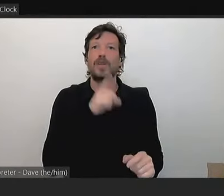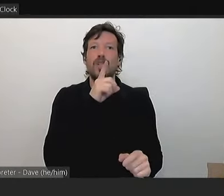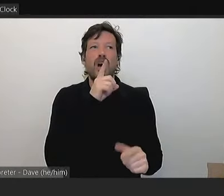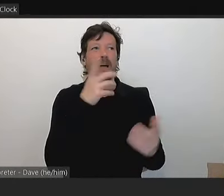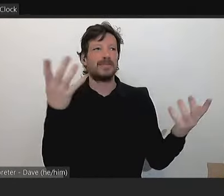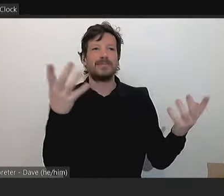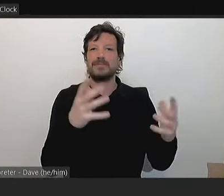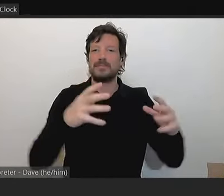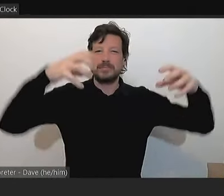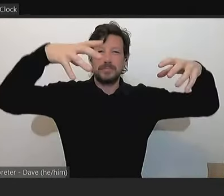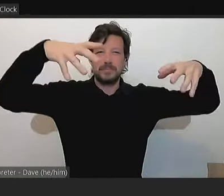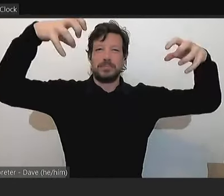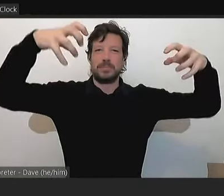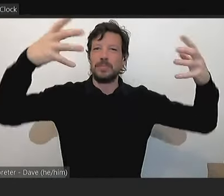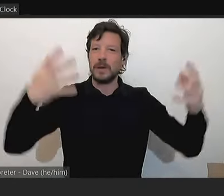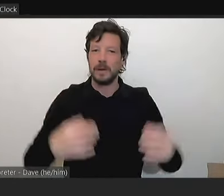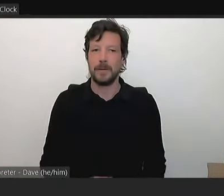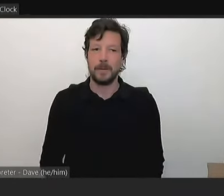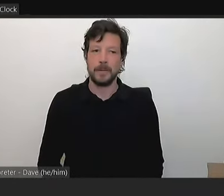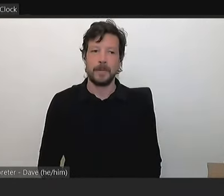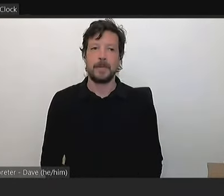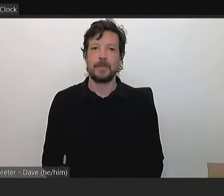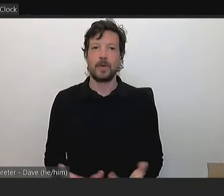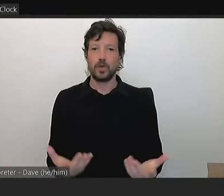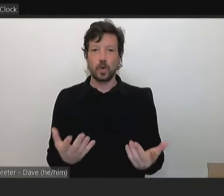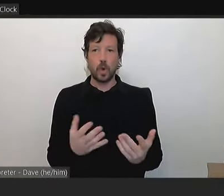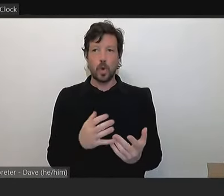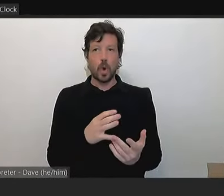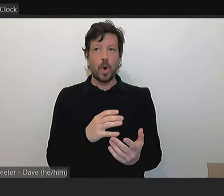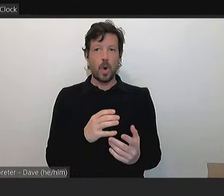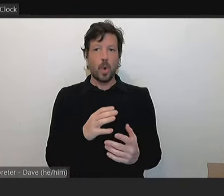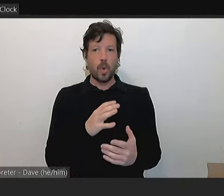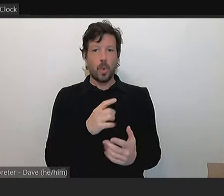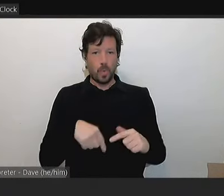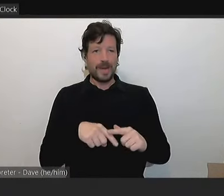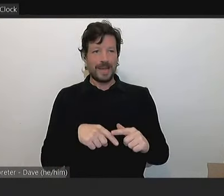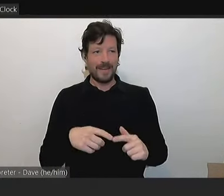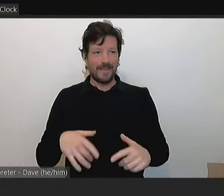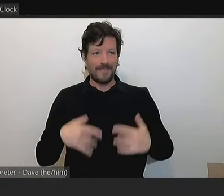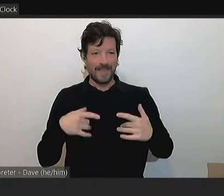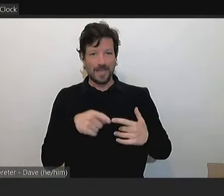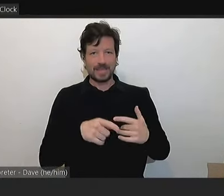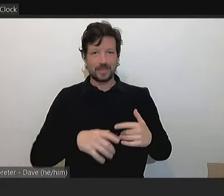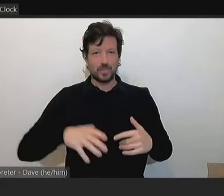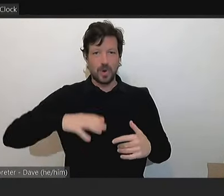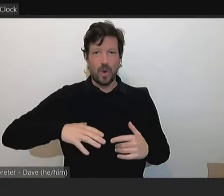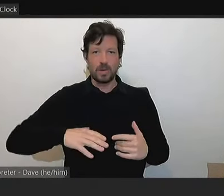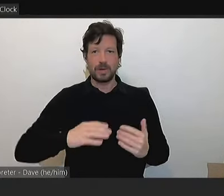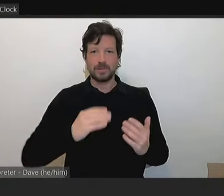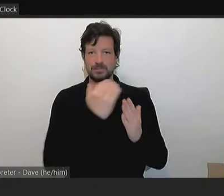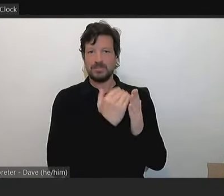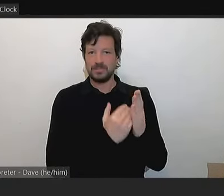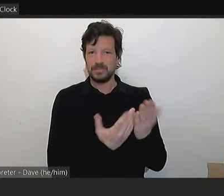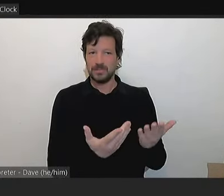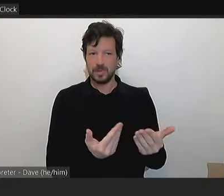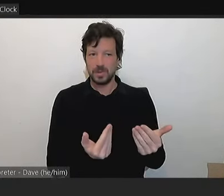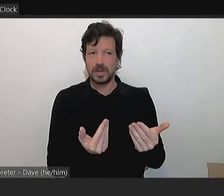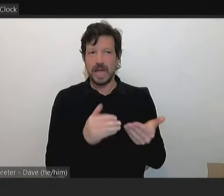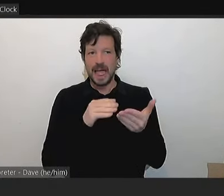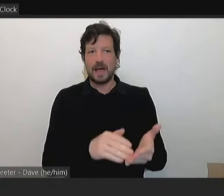So from our perspective, it's not a wish. We see it as a requirement to facilitate community sport.